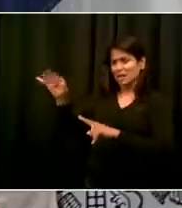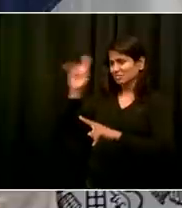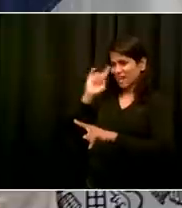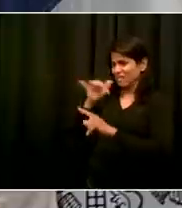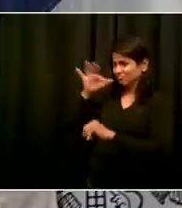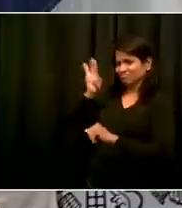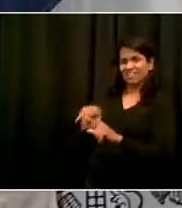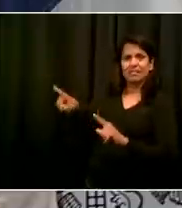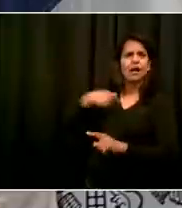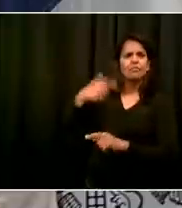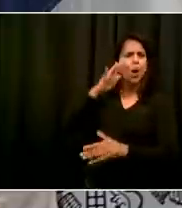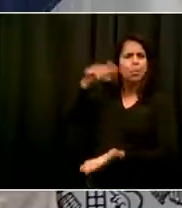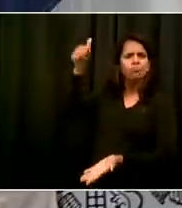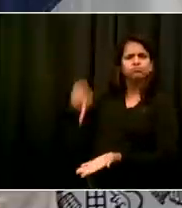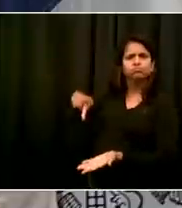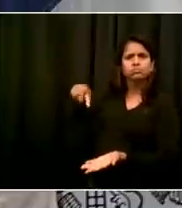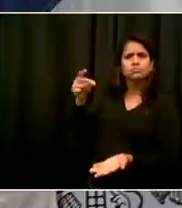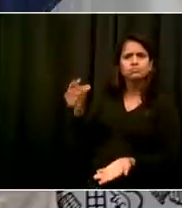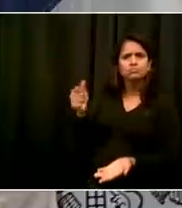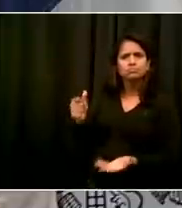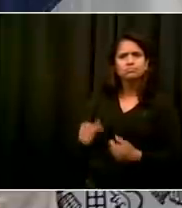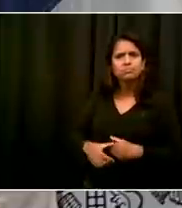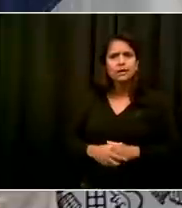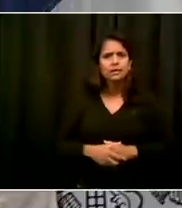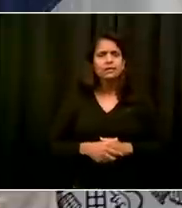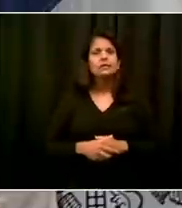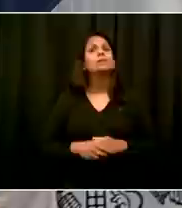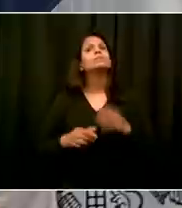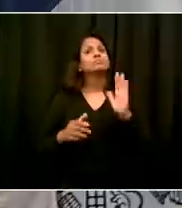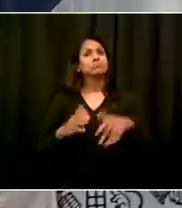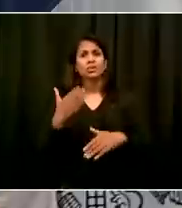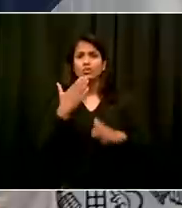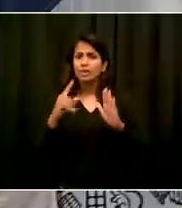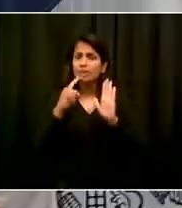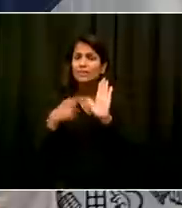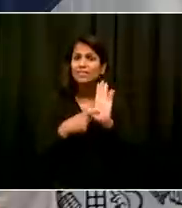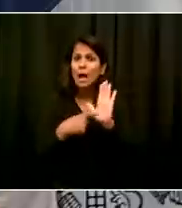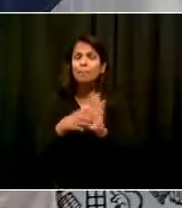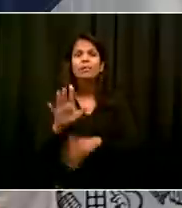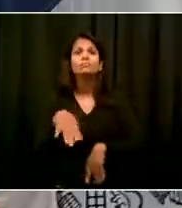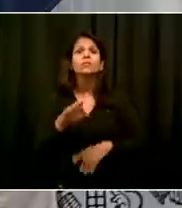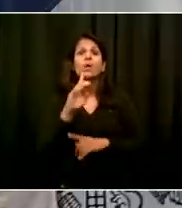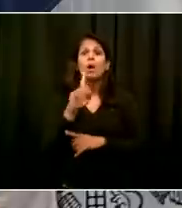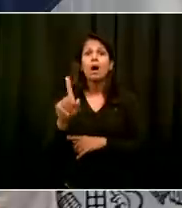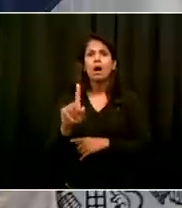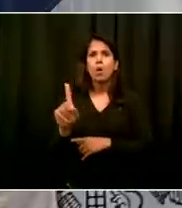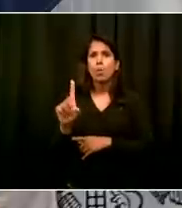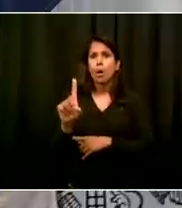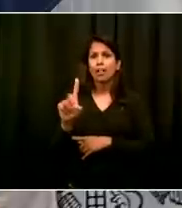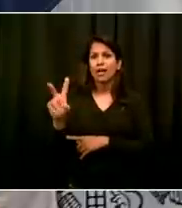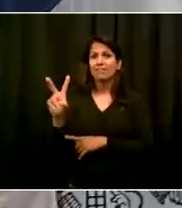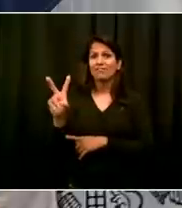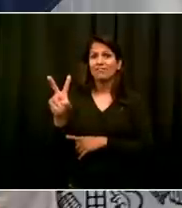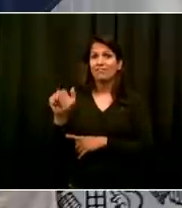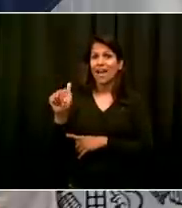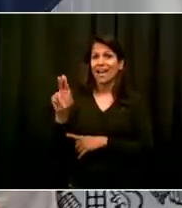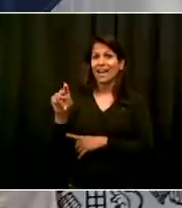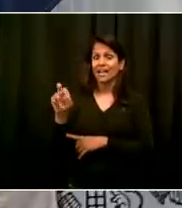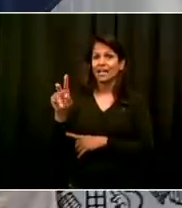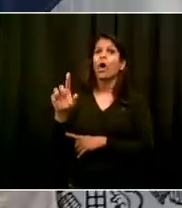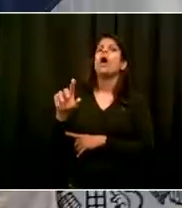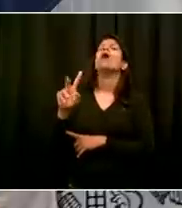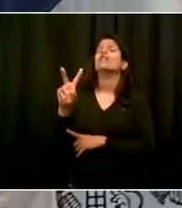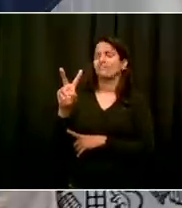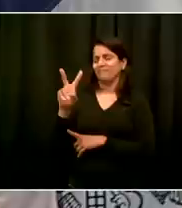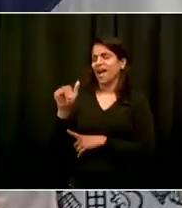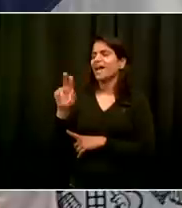weeks ago, an exemplary model because $220 million of private money went into